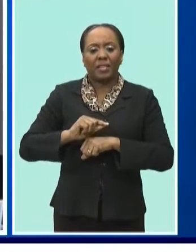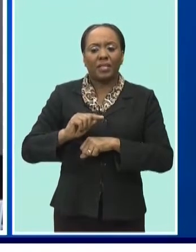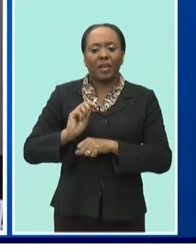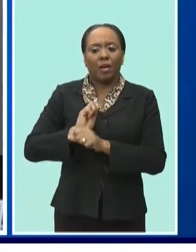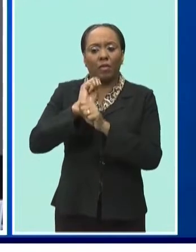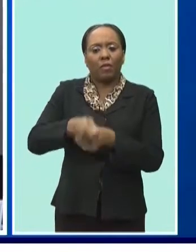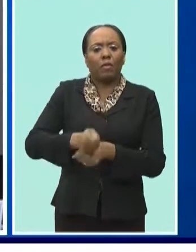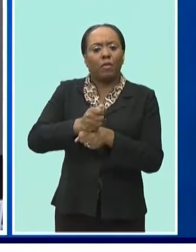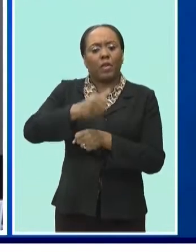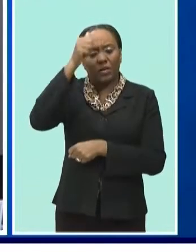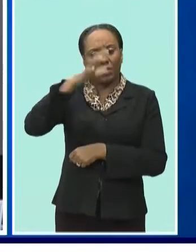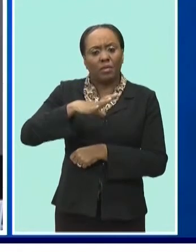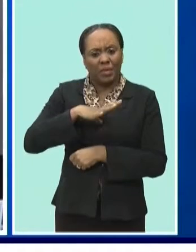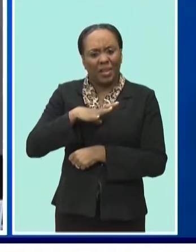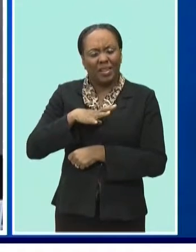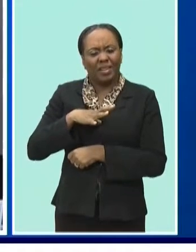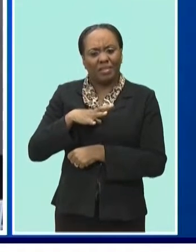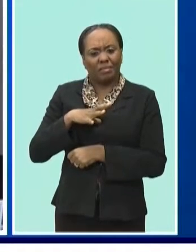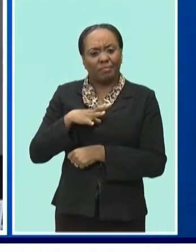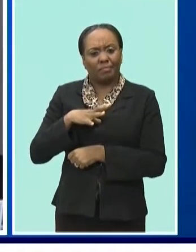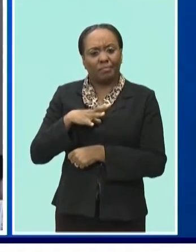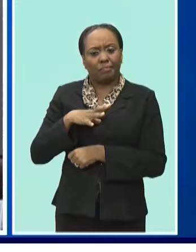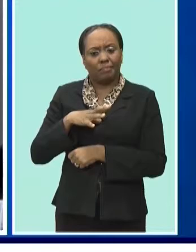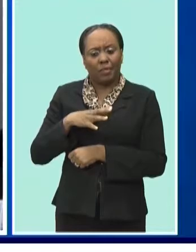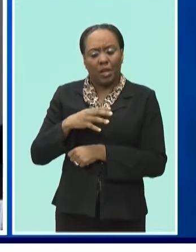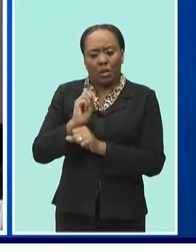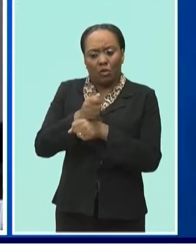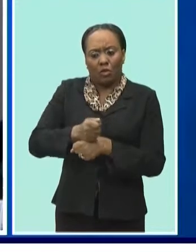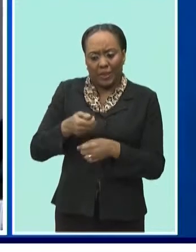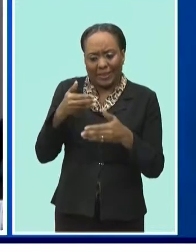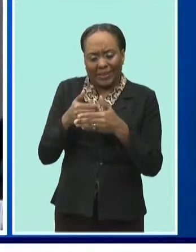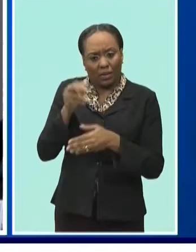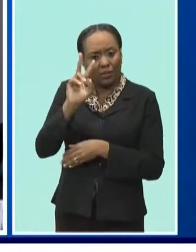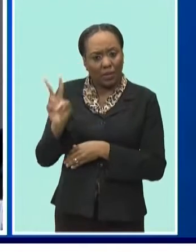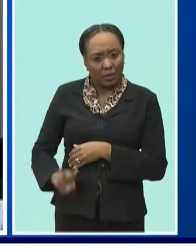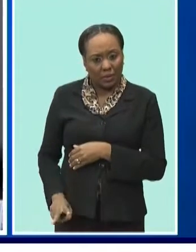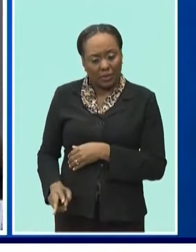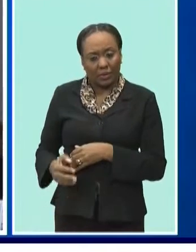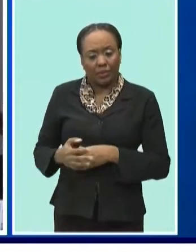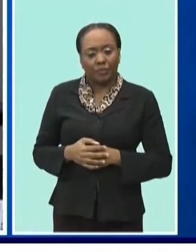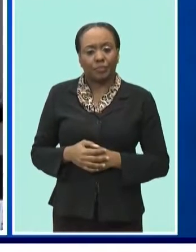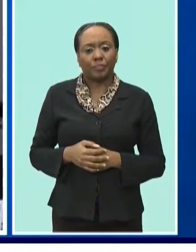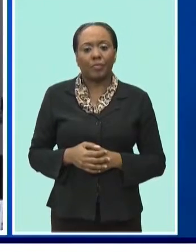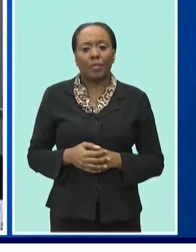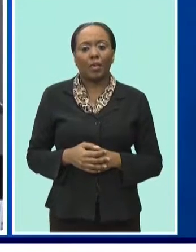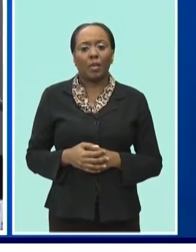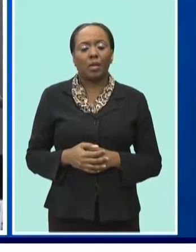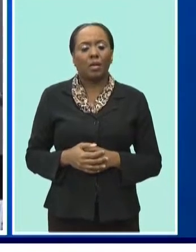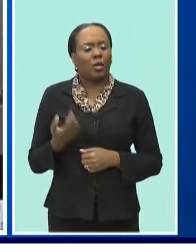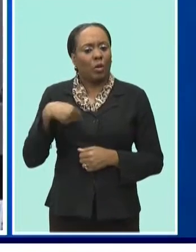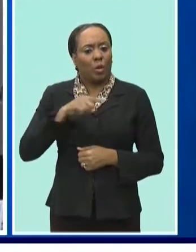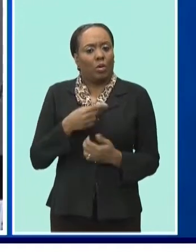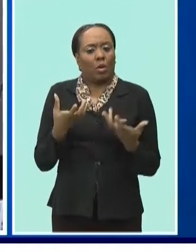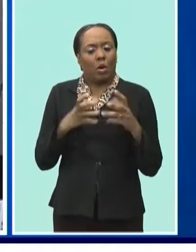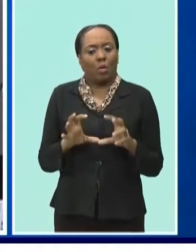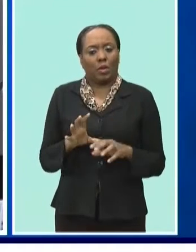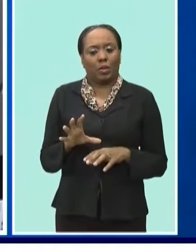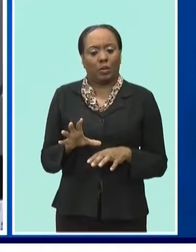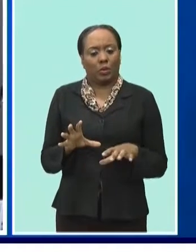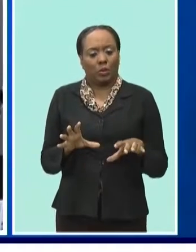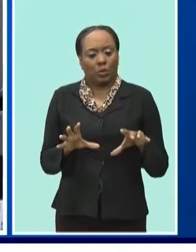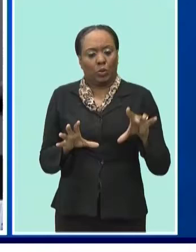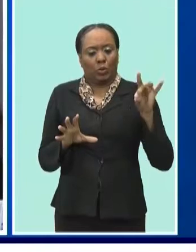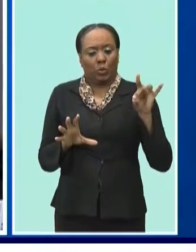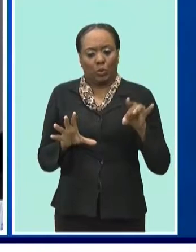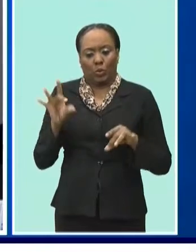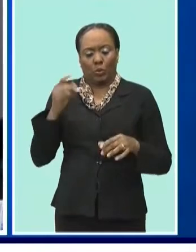affected. And for us in the region, it's not a case of wanting to choose sides because not one of us can go and